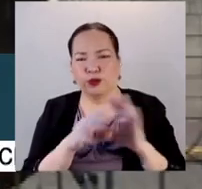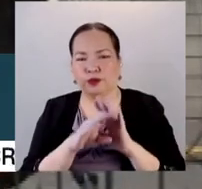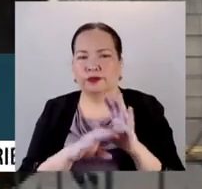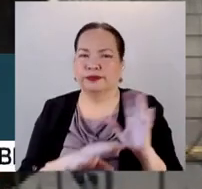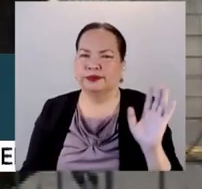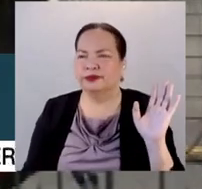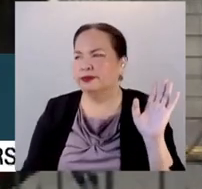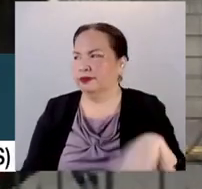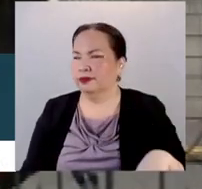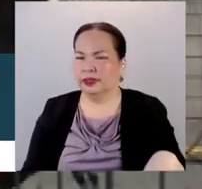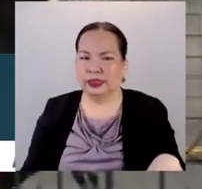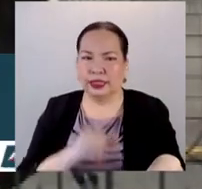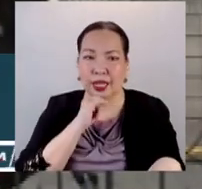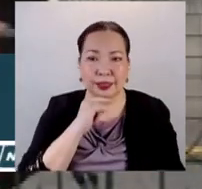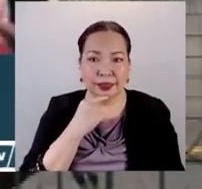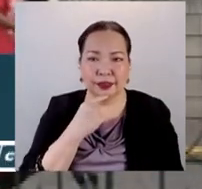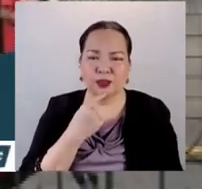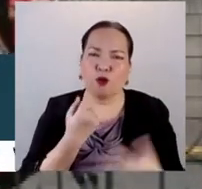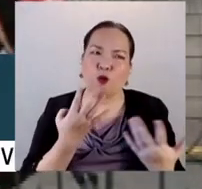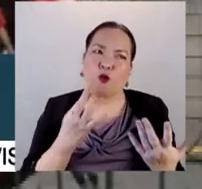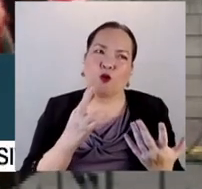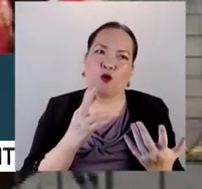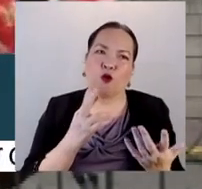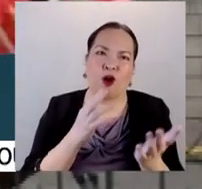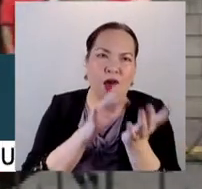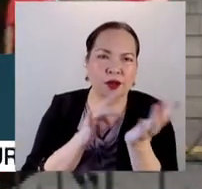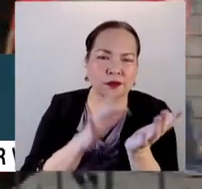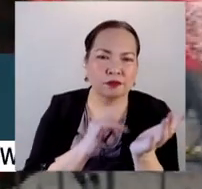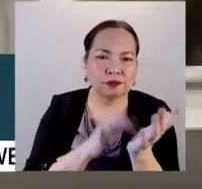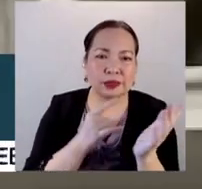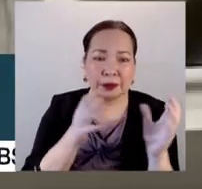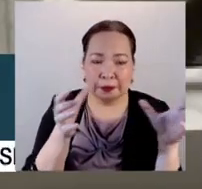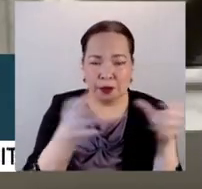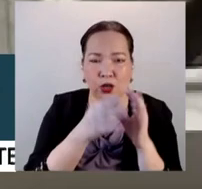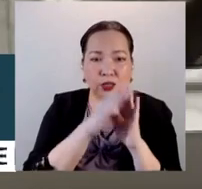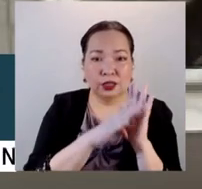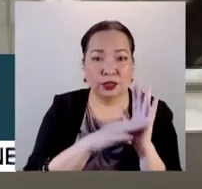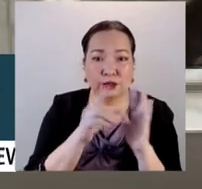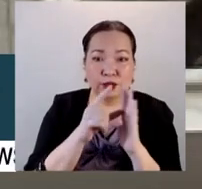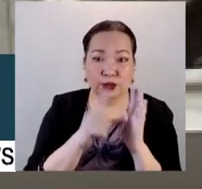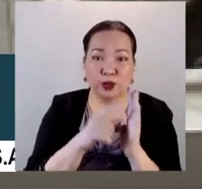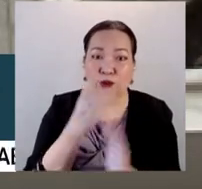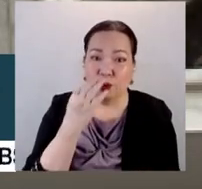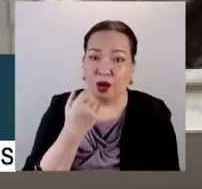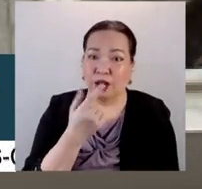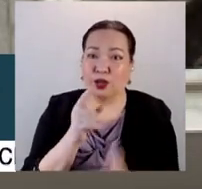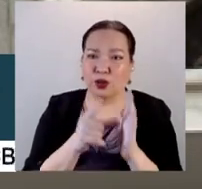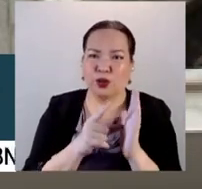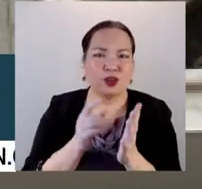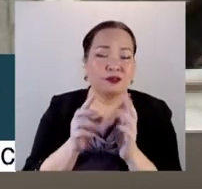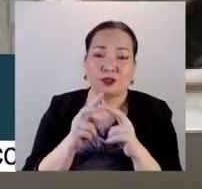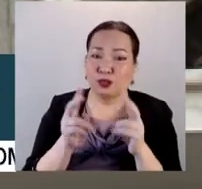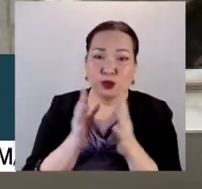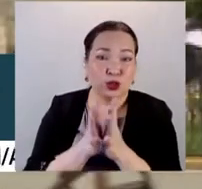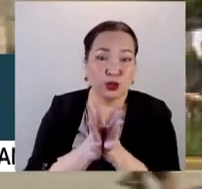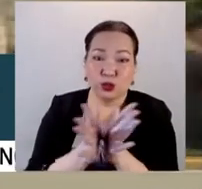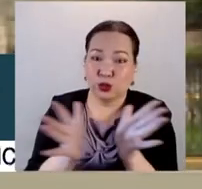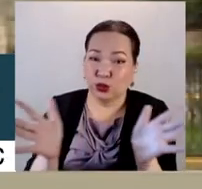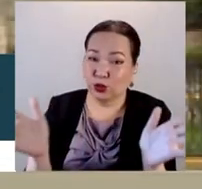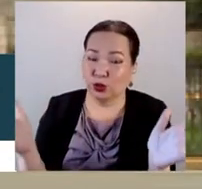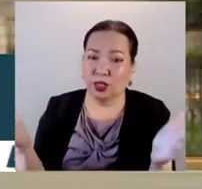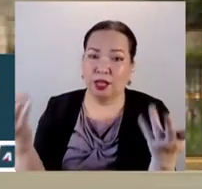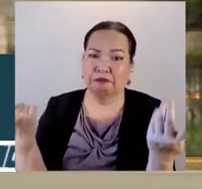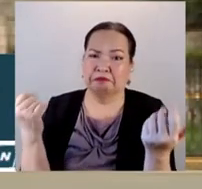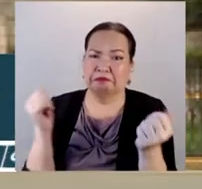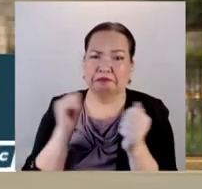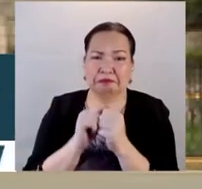being abused by certain groups, simply because the law is so general, the law is not that specific.